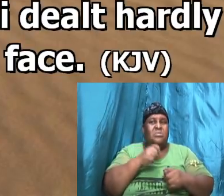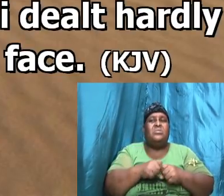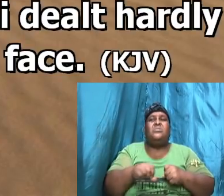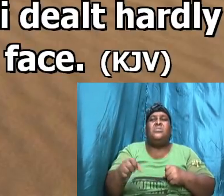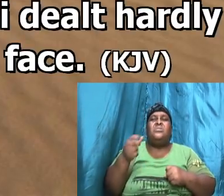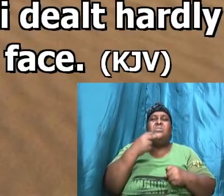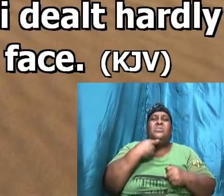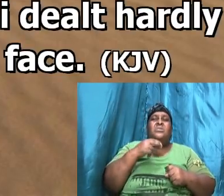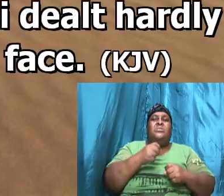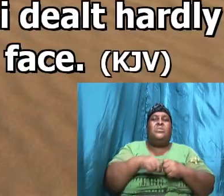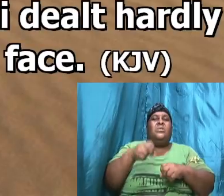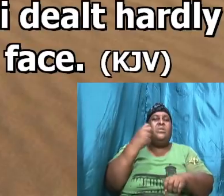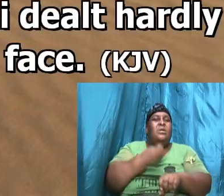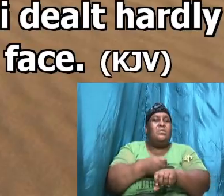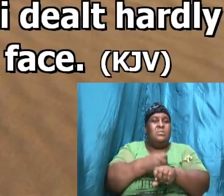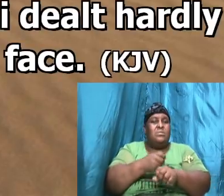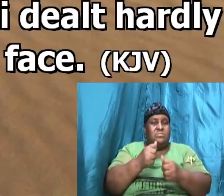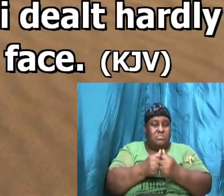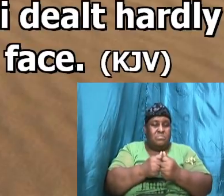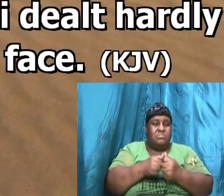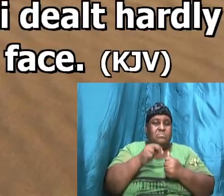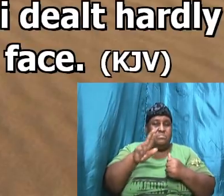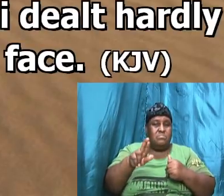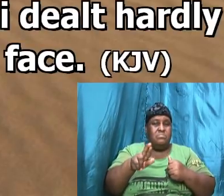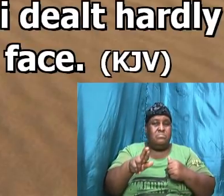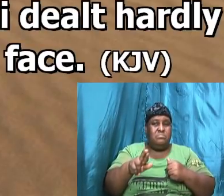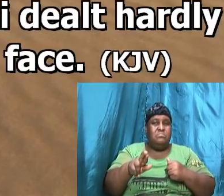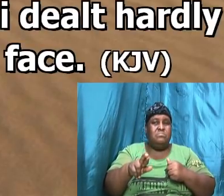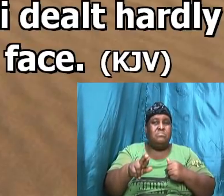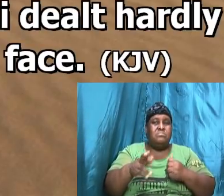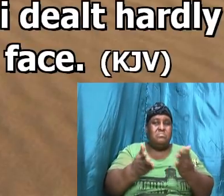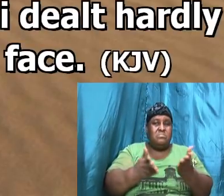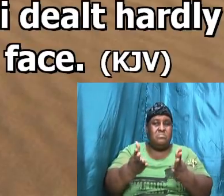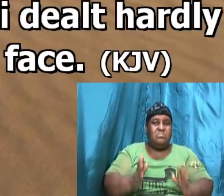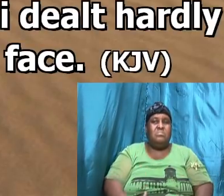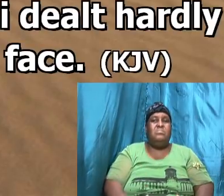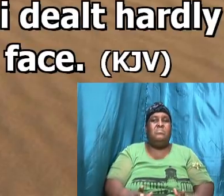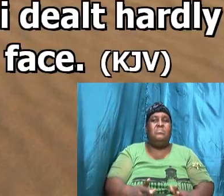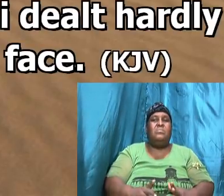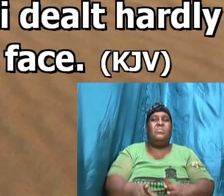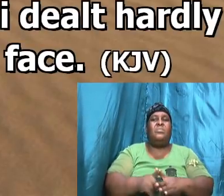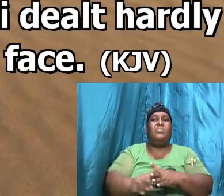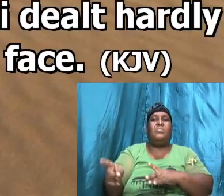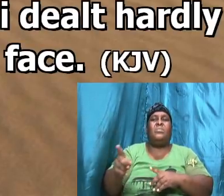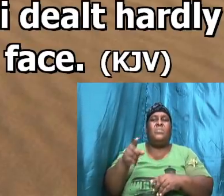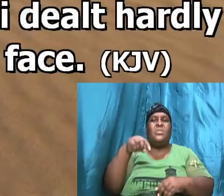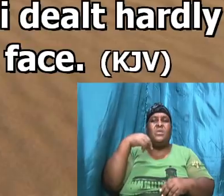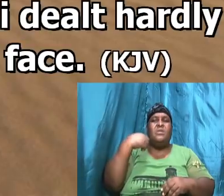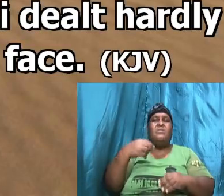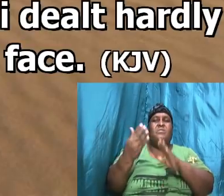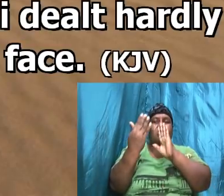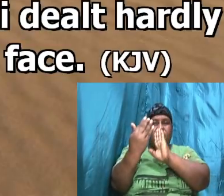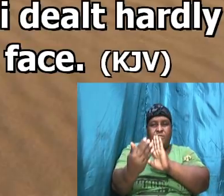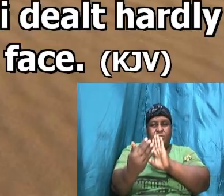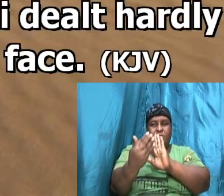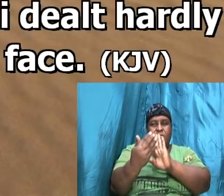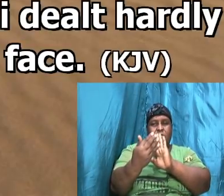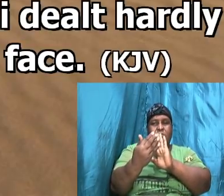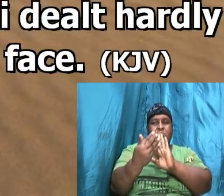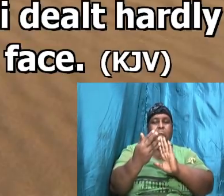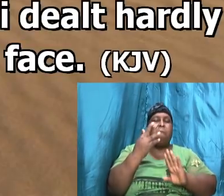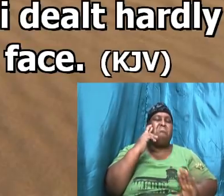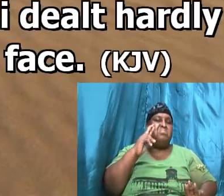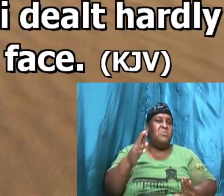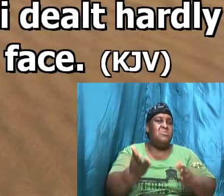from the face of her mistress. Amen. Praise God.